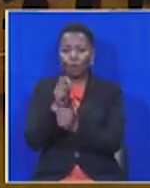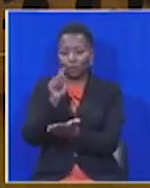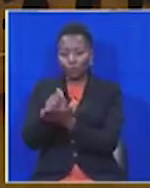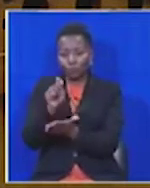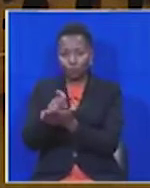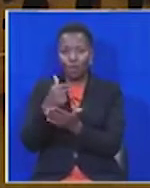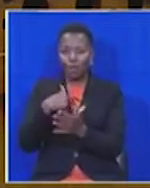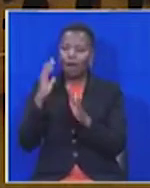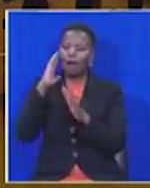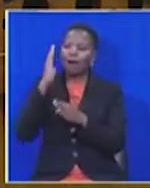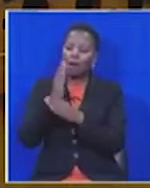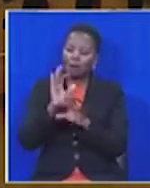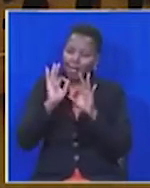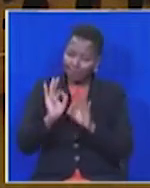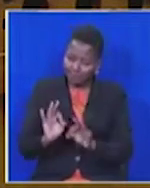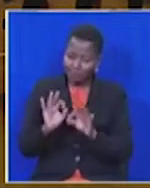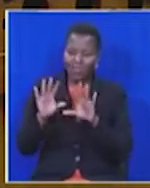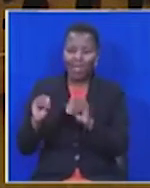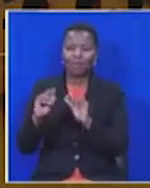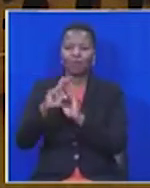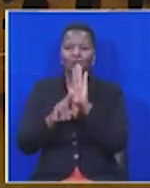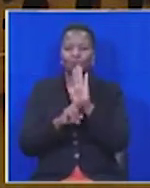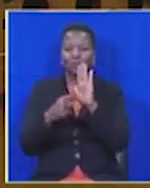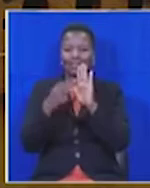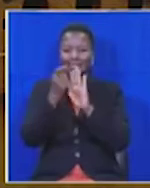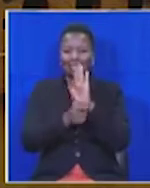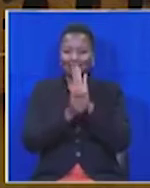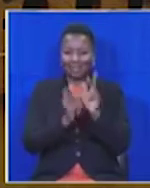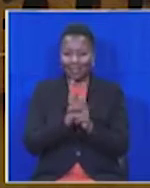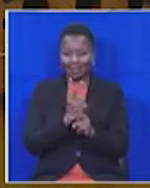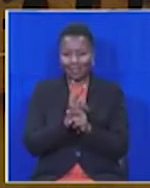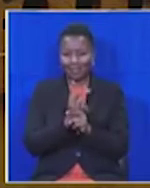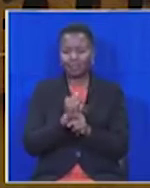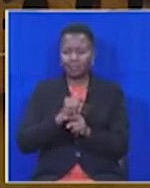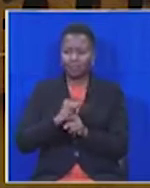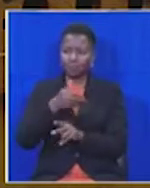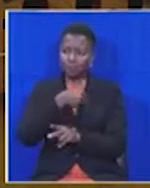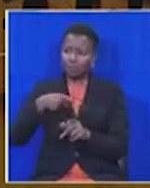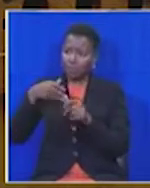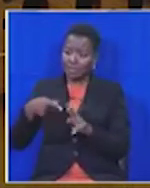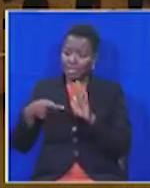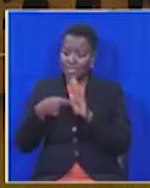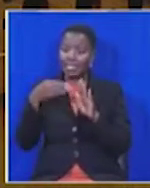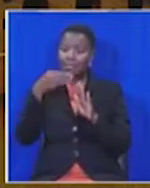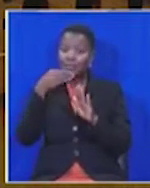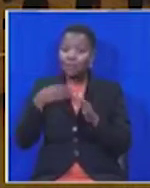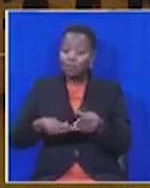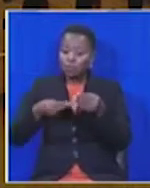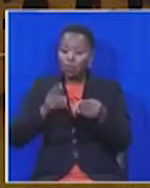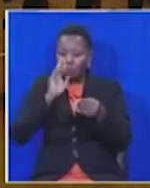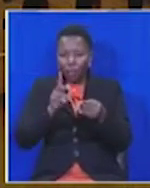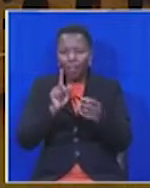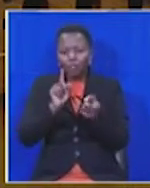somewhere. And I agree with you, Honourable Speaker, that these rules are a living document. It is dynamic.